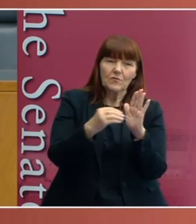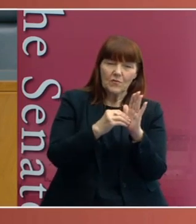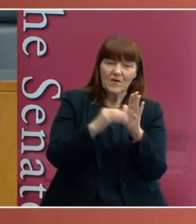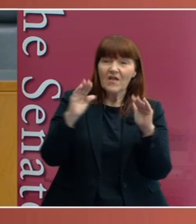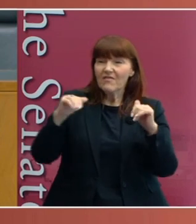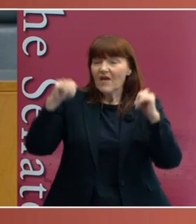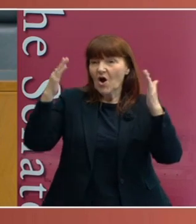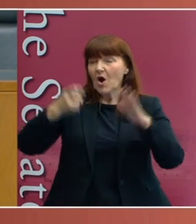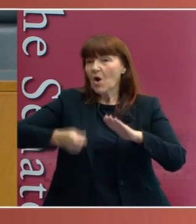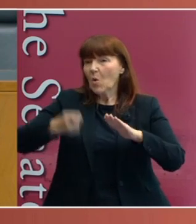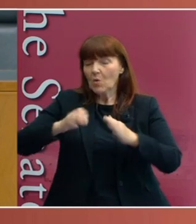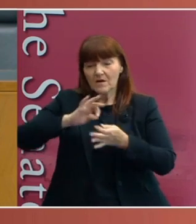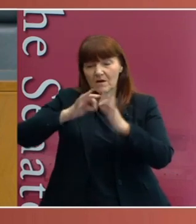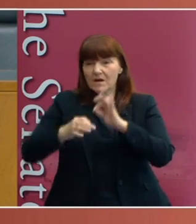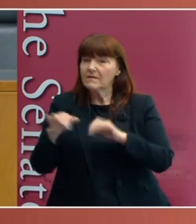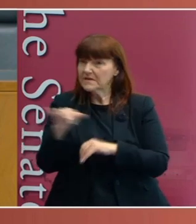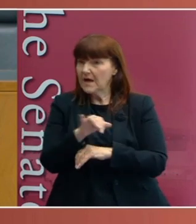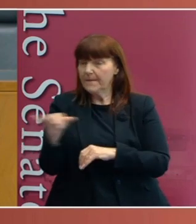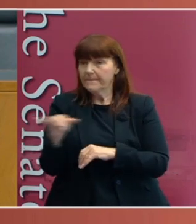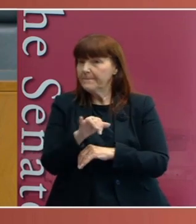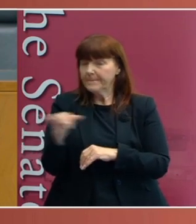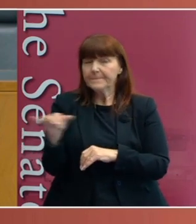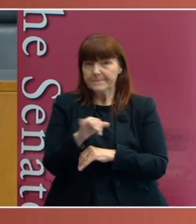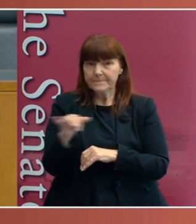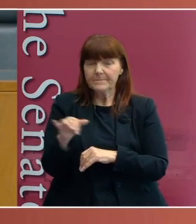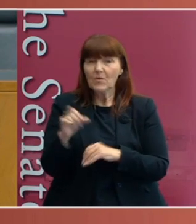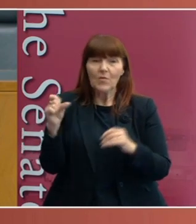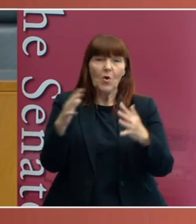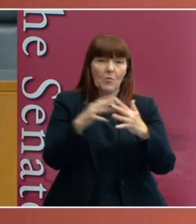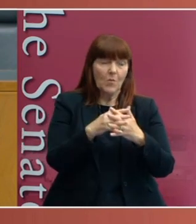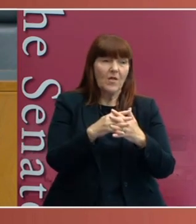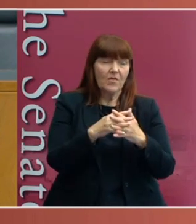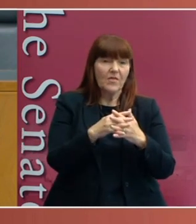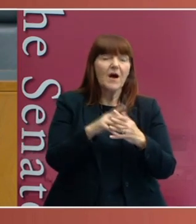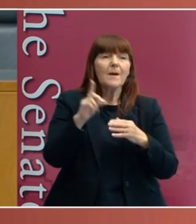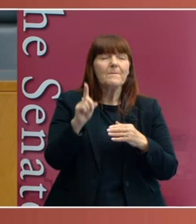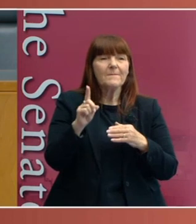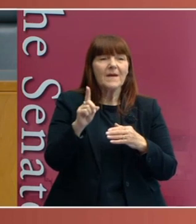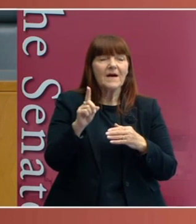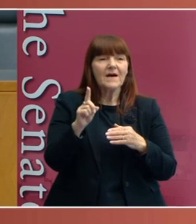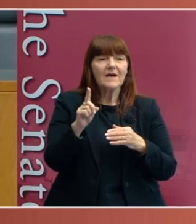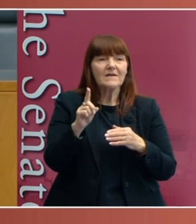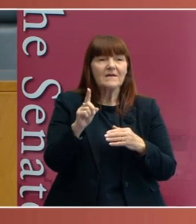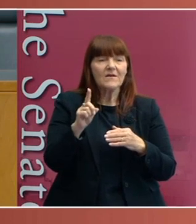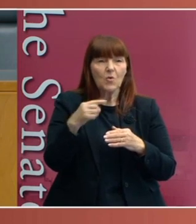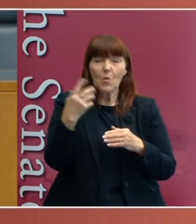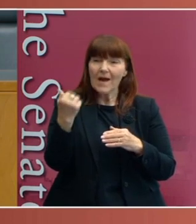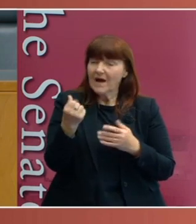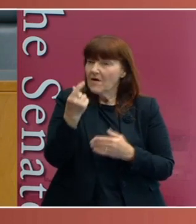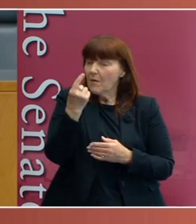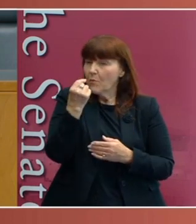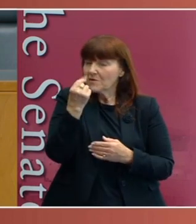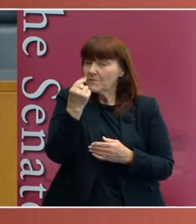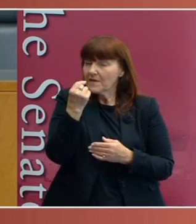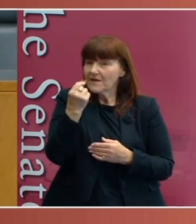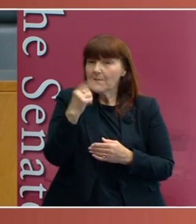interpreted it in the same way as it does with the Commonwealth one. But you've also got, of course, the possibility because